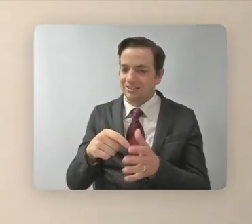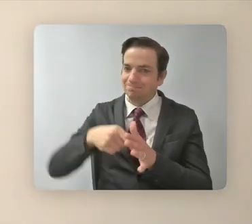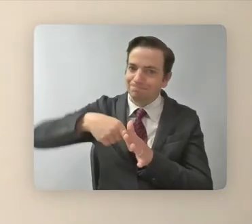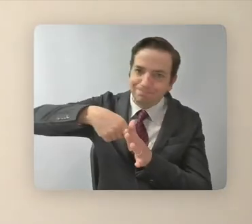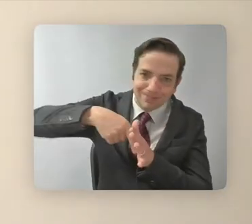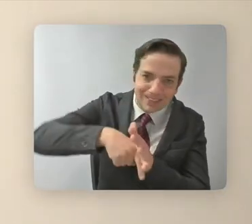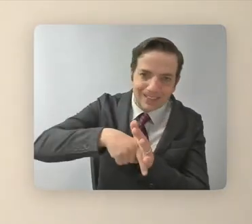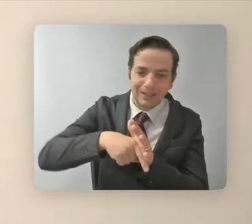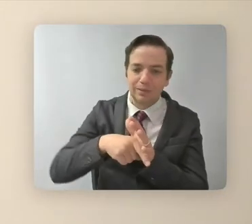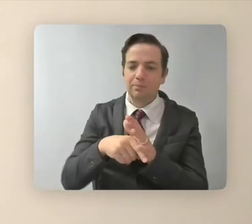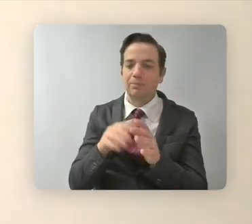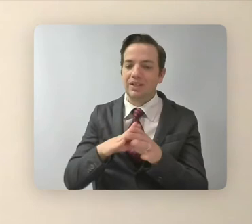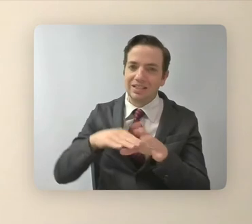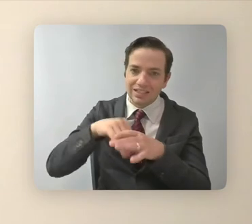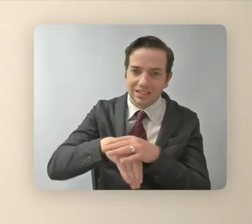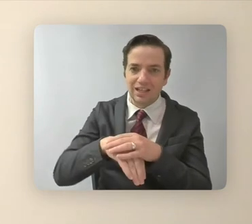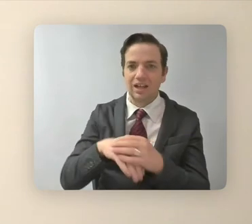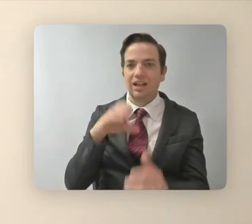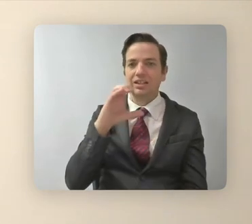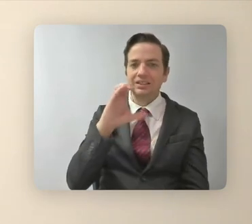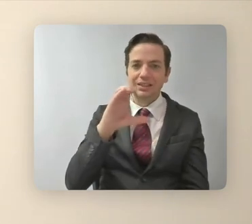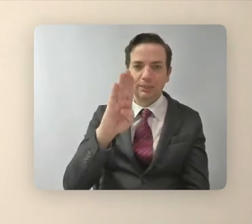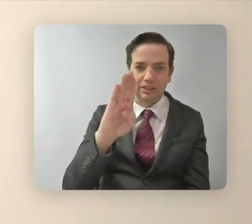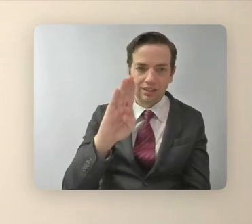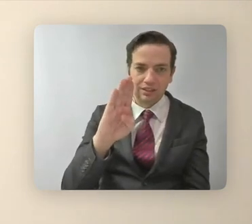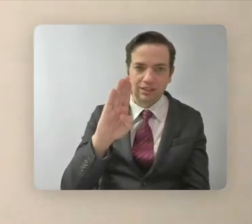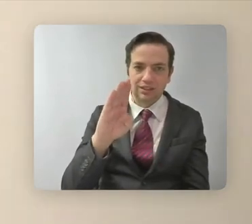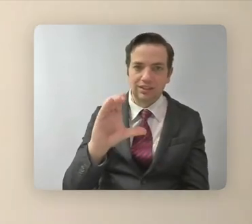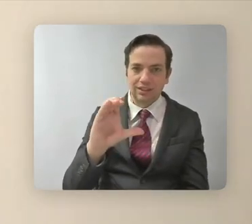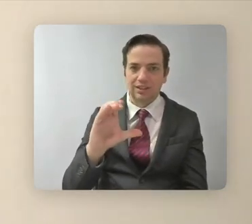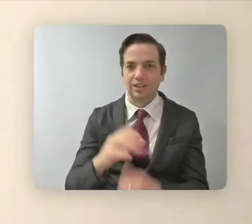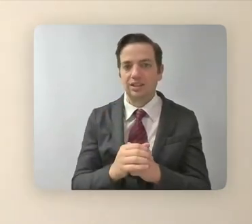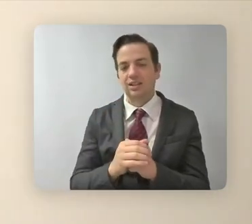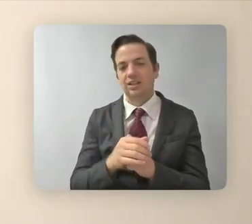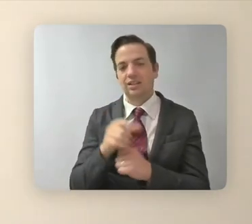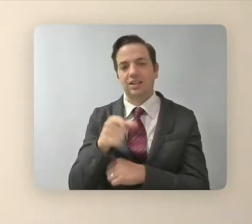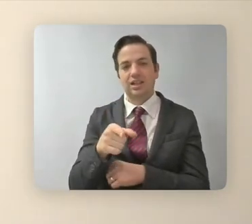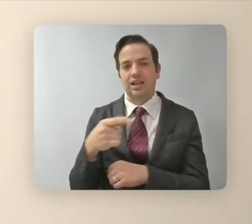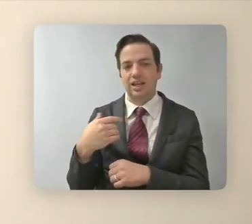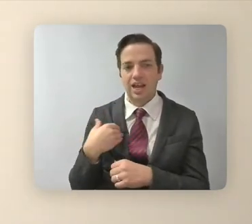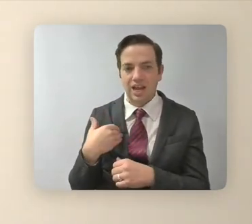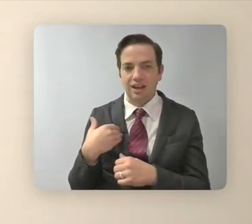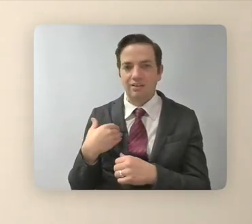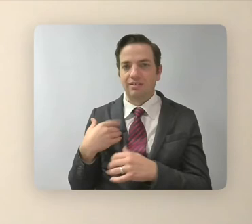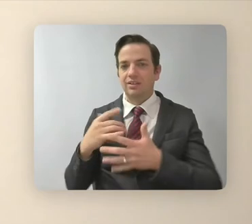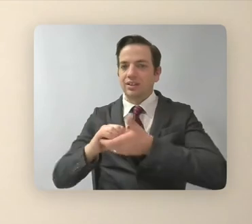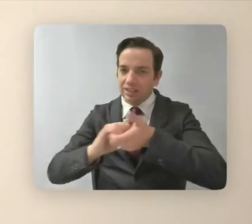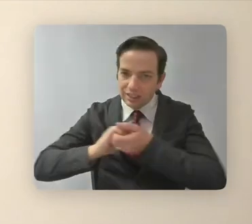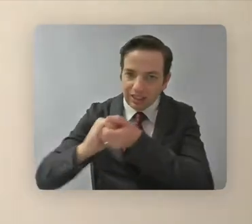within the Corporation for Public Broadcasting the same way that they have a multicultural alliance for